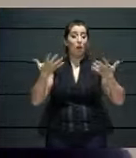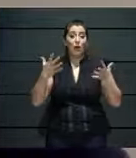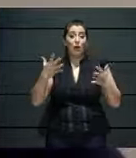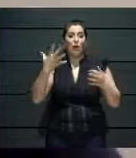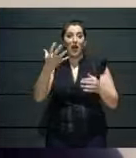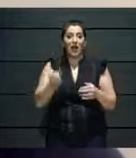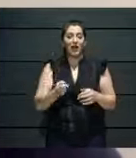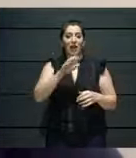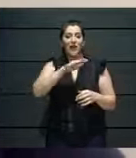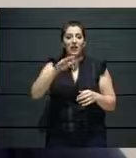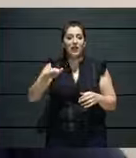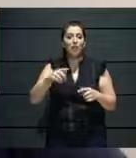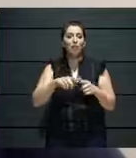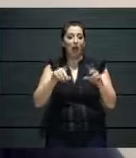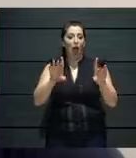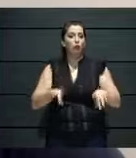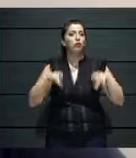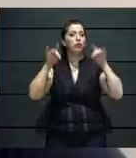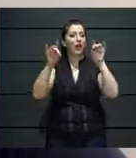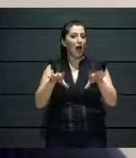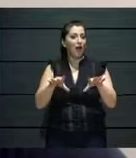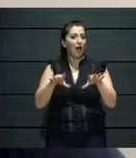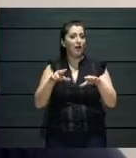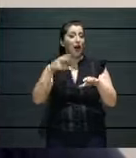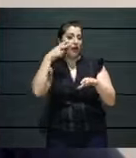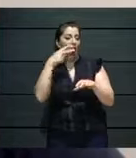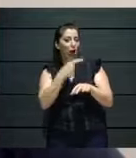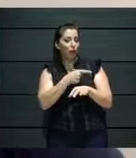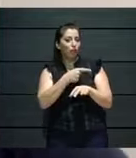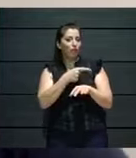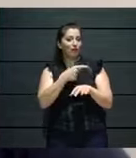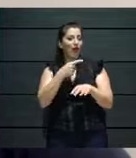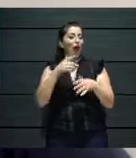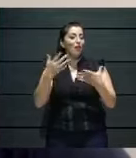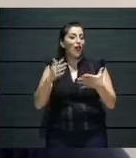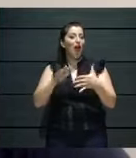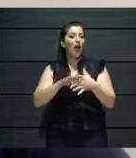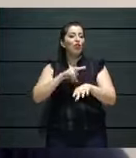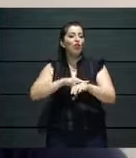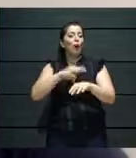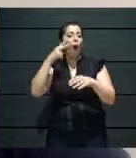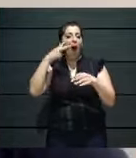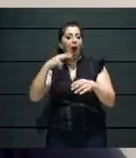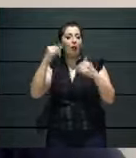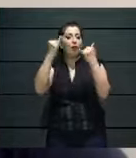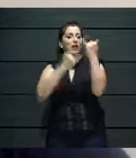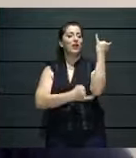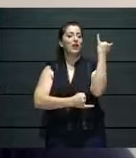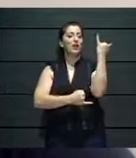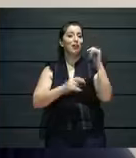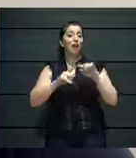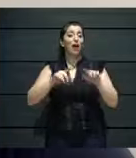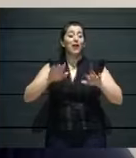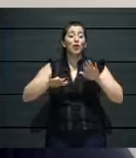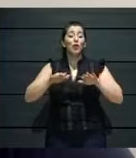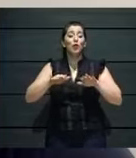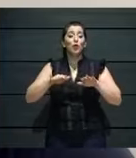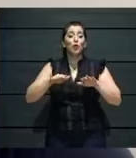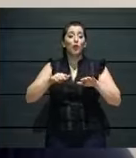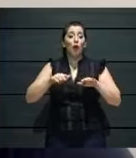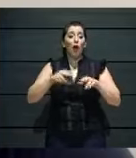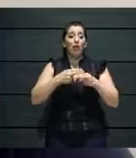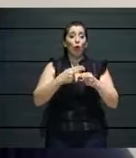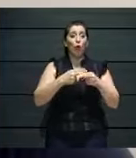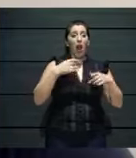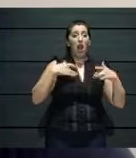said, the hotel is by no means an alternative for live theatre. We keep making live theatre and we see the platform as an extension. An extension is really important